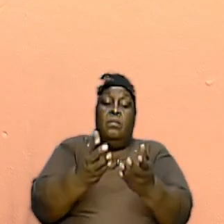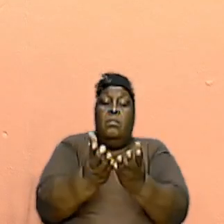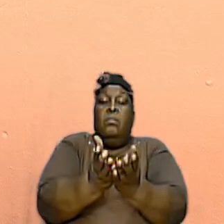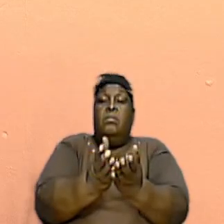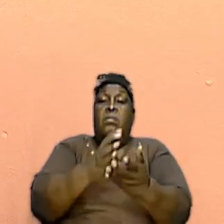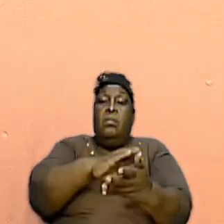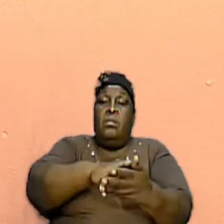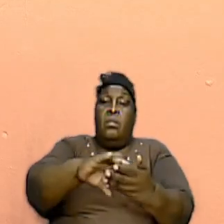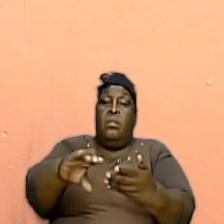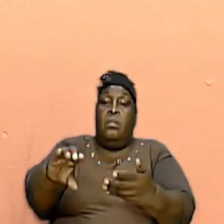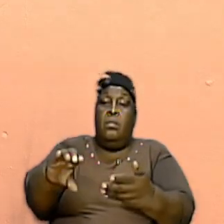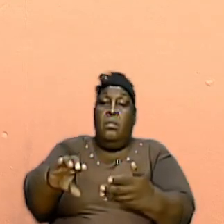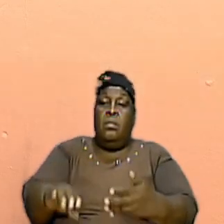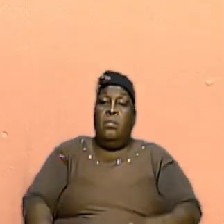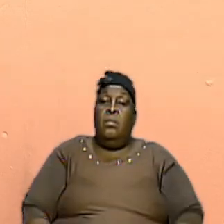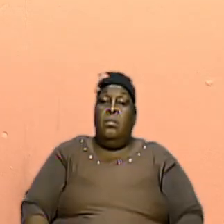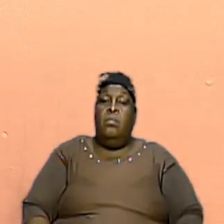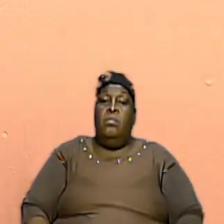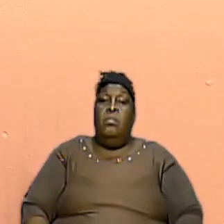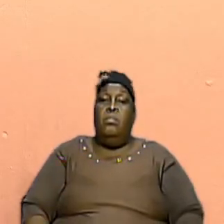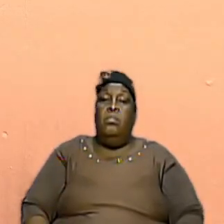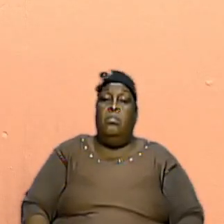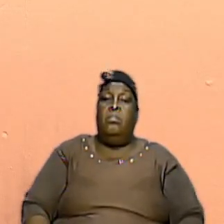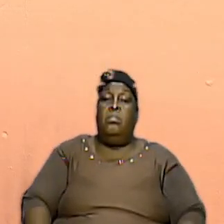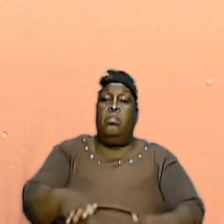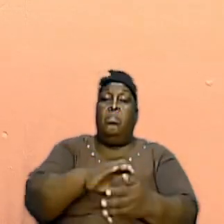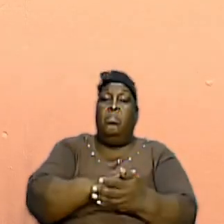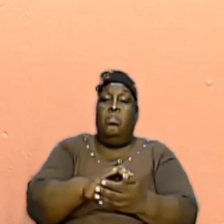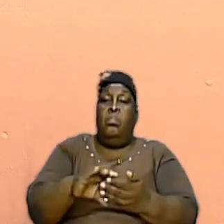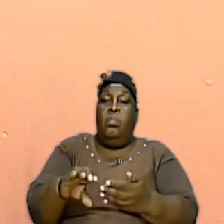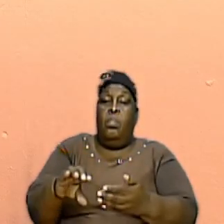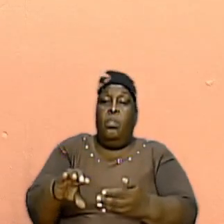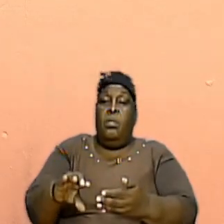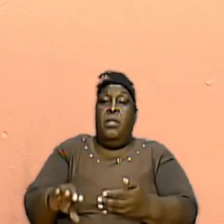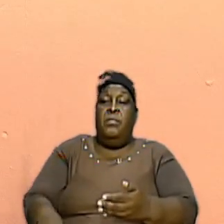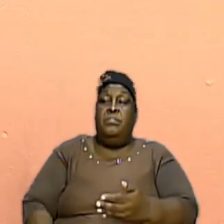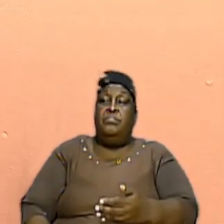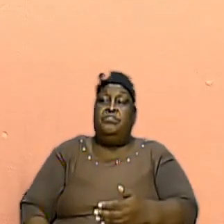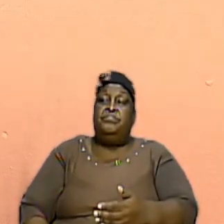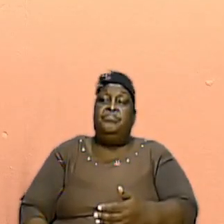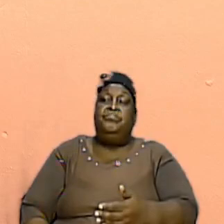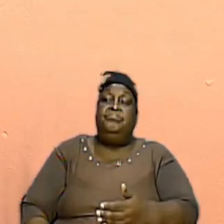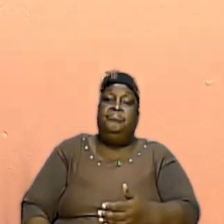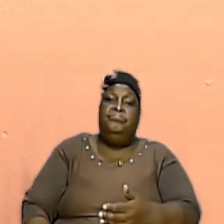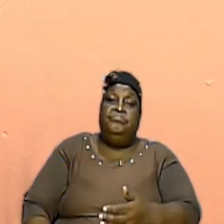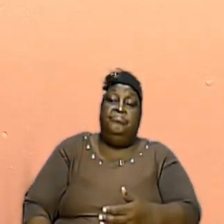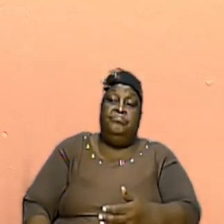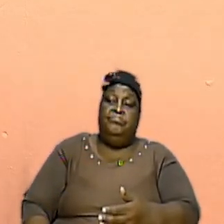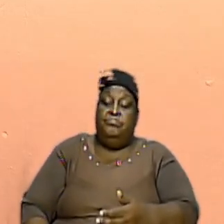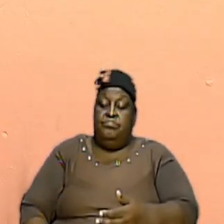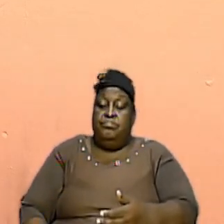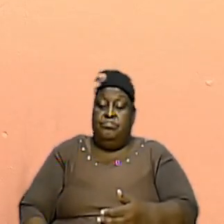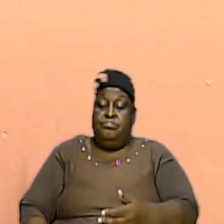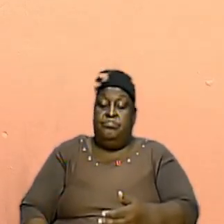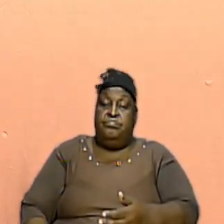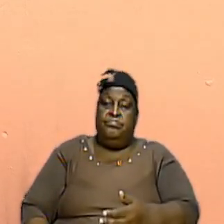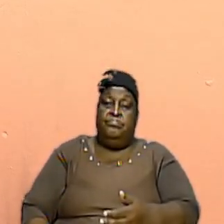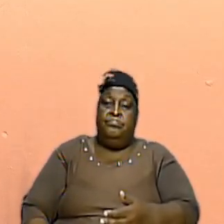I would have brought up on the screen Acts chapter 7 verse 30 I'm going to start from verse 37 Acts chapter 7